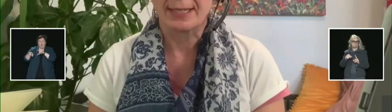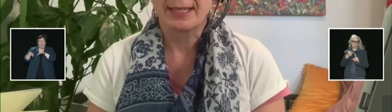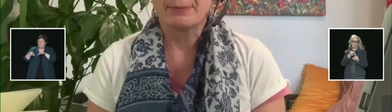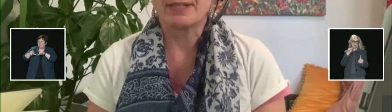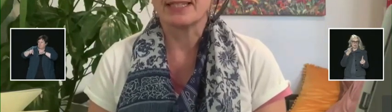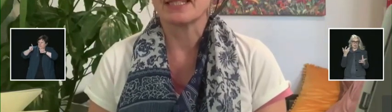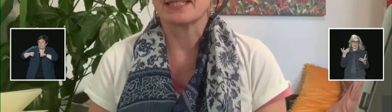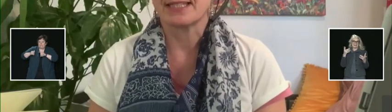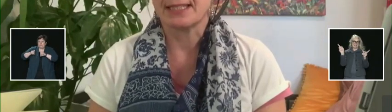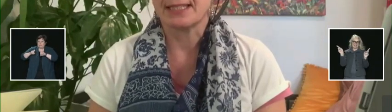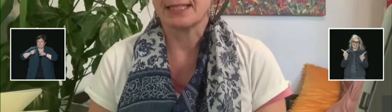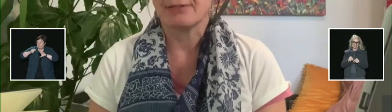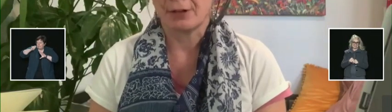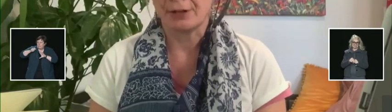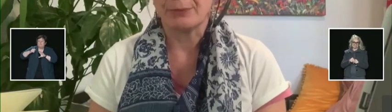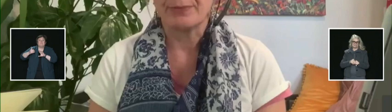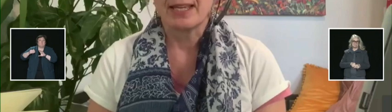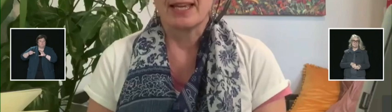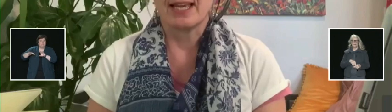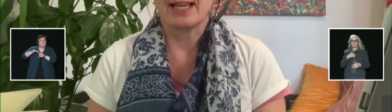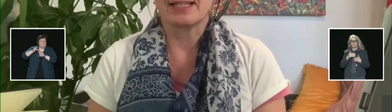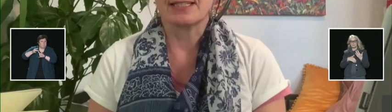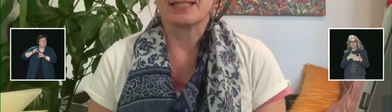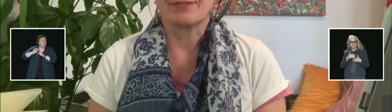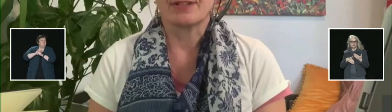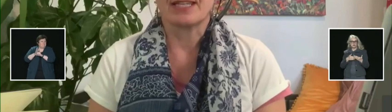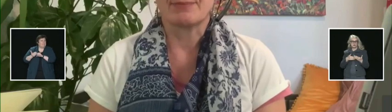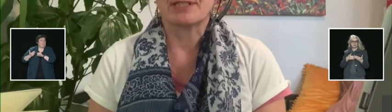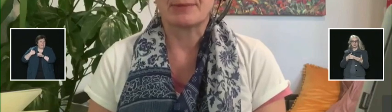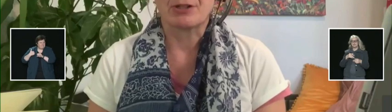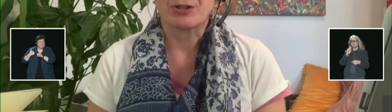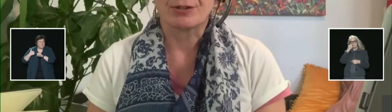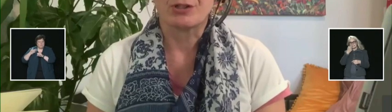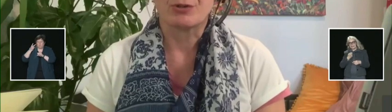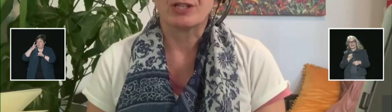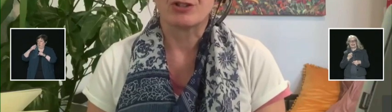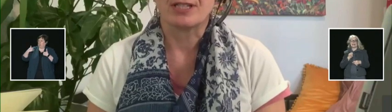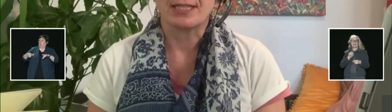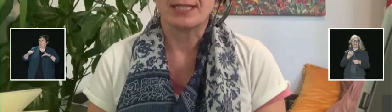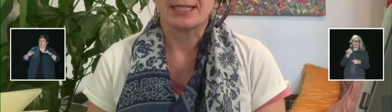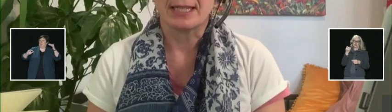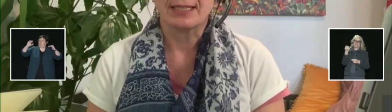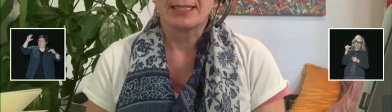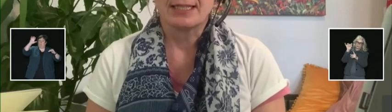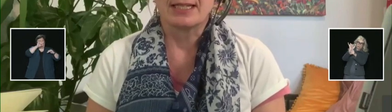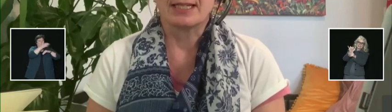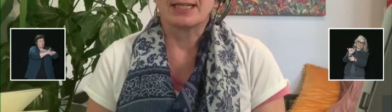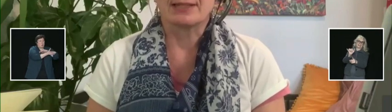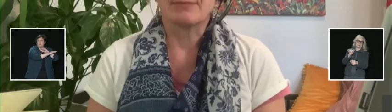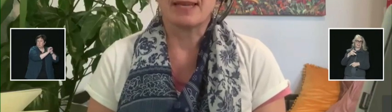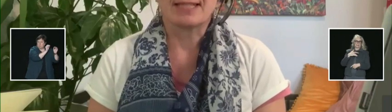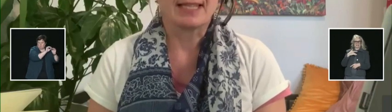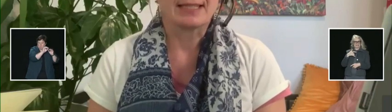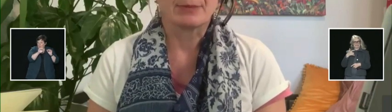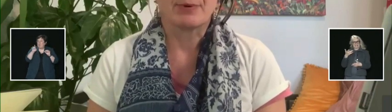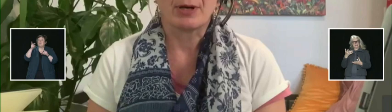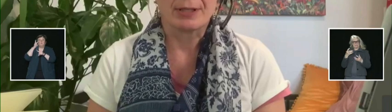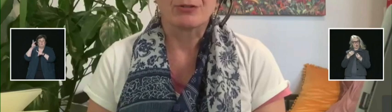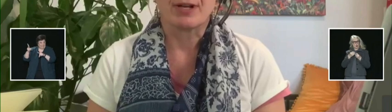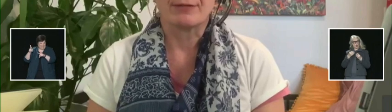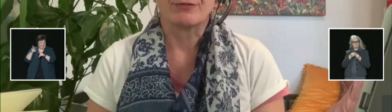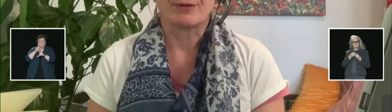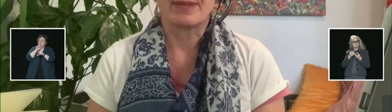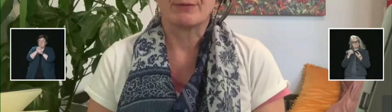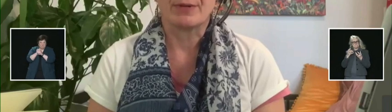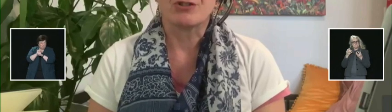and quarantine process, but it is a significant volume. And given the epidemiological situation in India, it